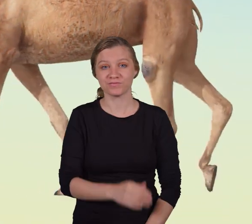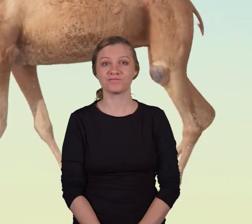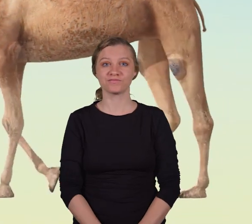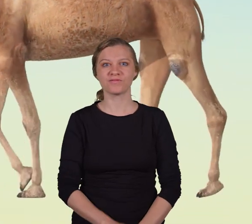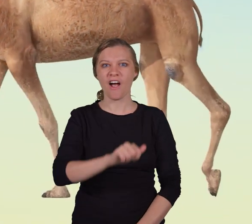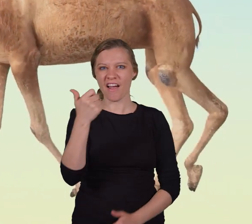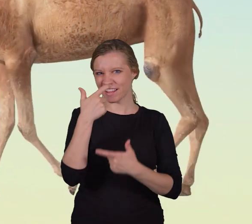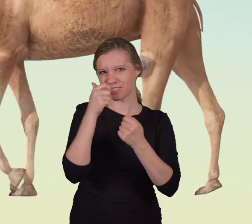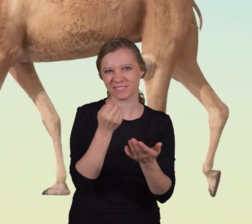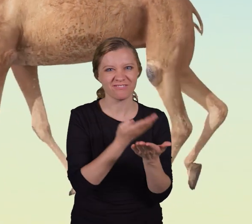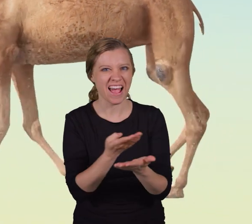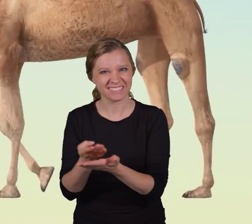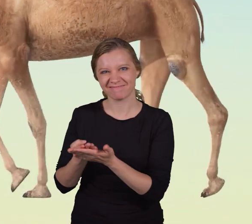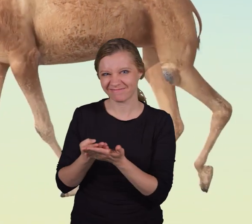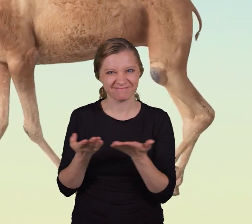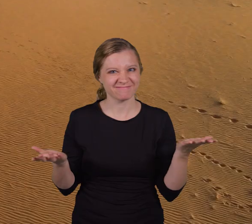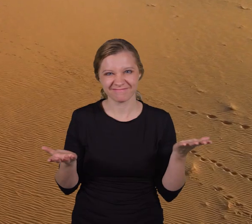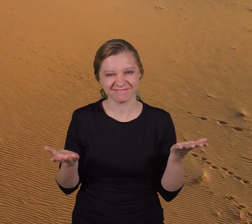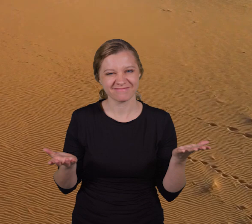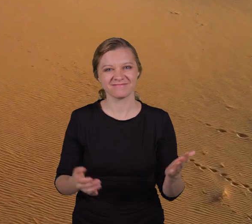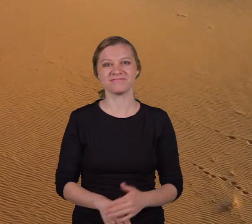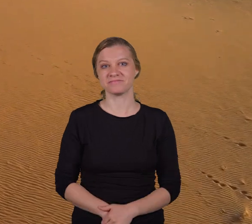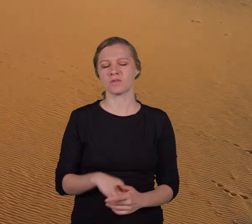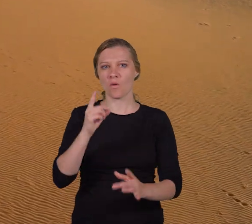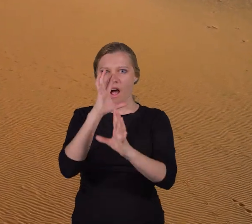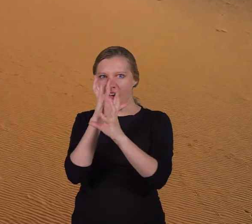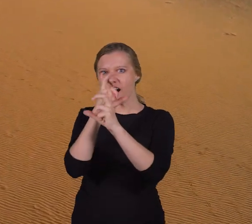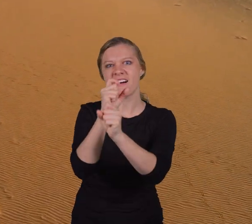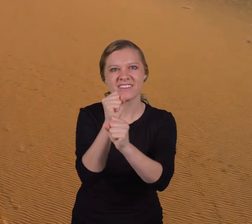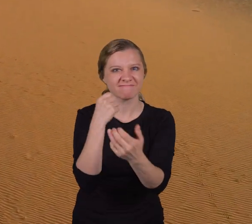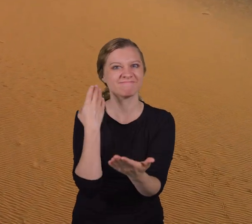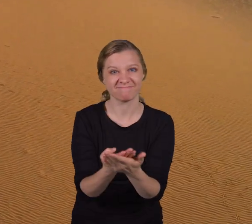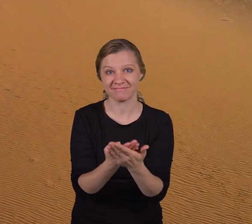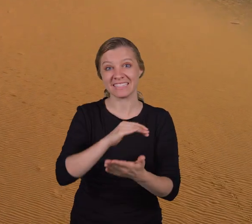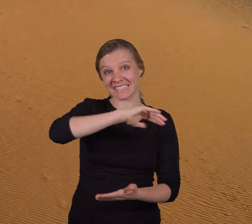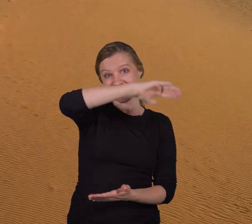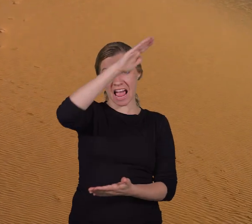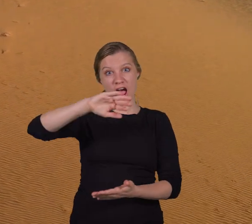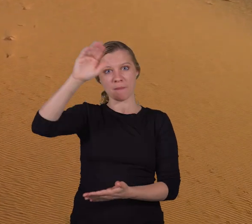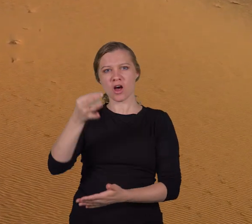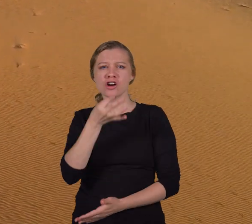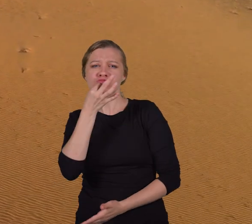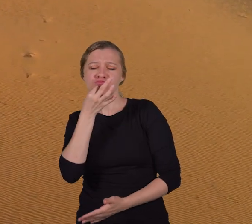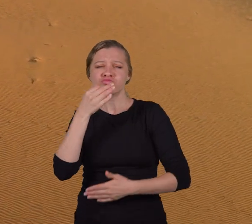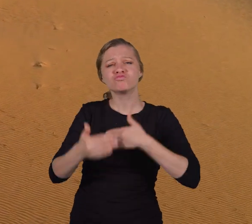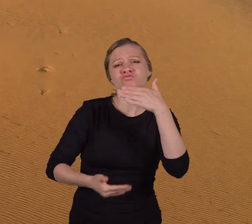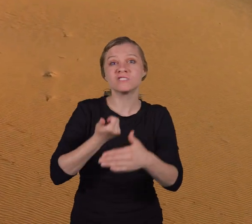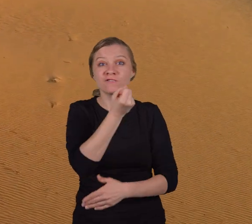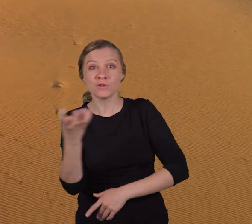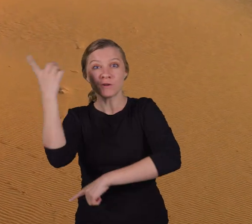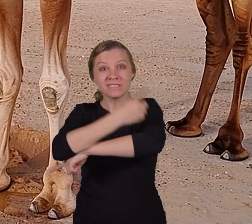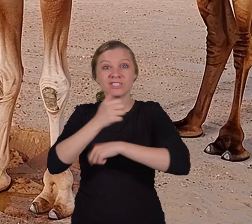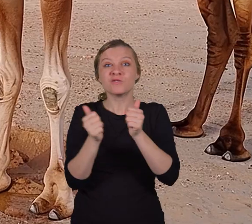Other interesting facts One fascinating fact is that camels can go for several days without